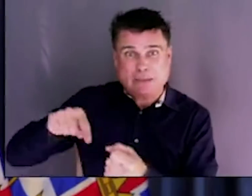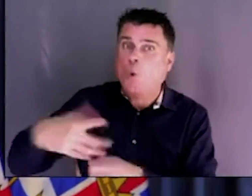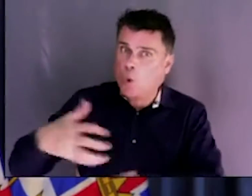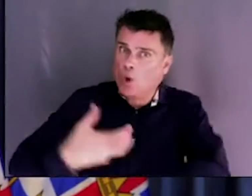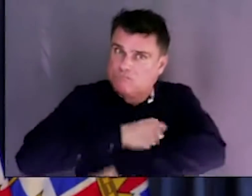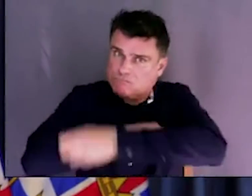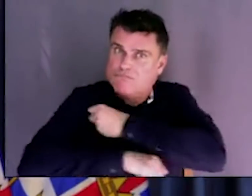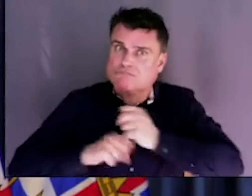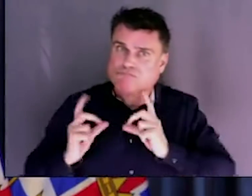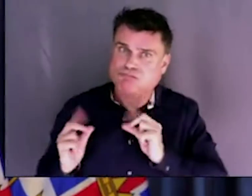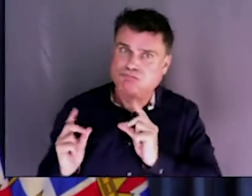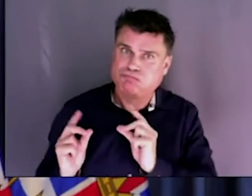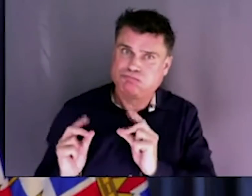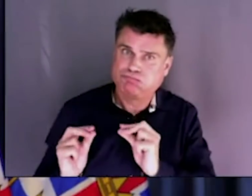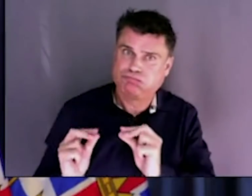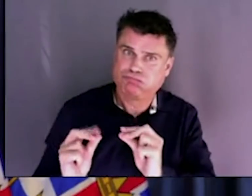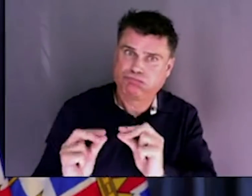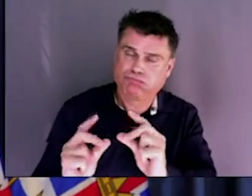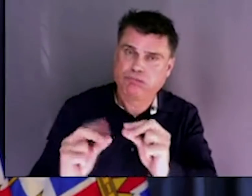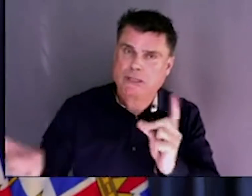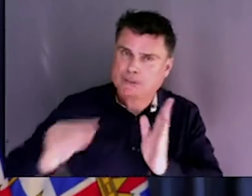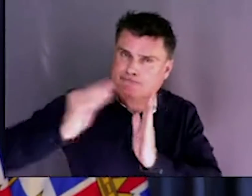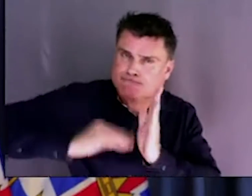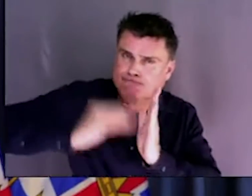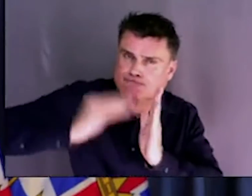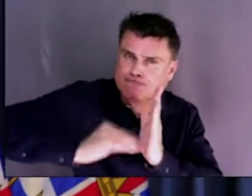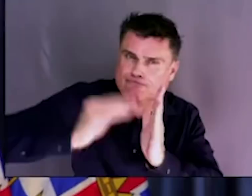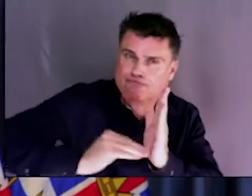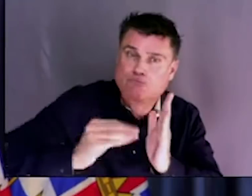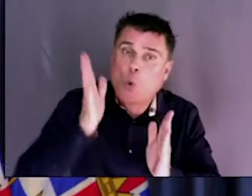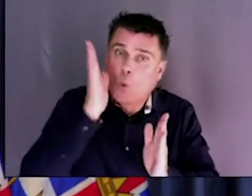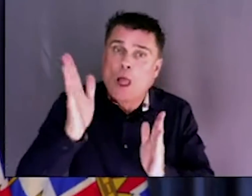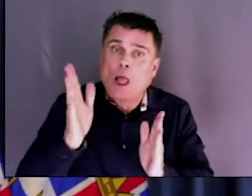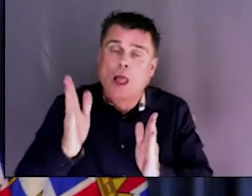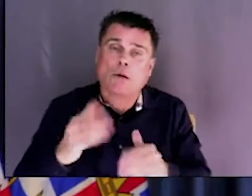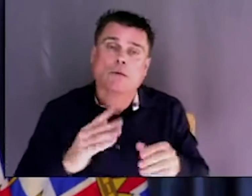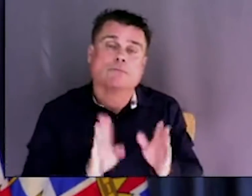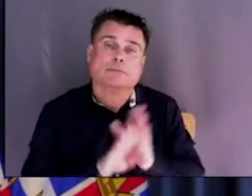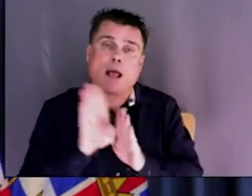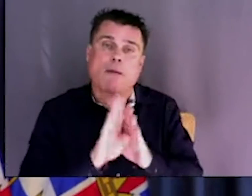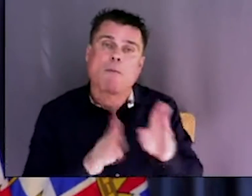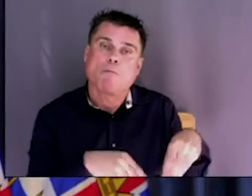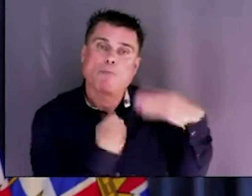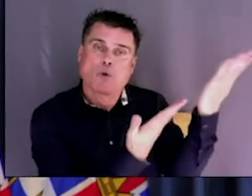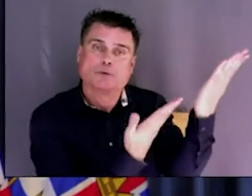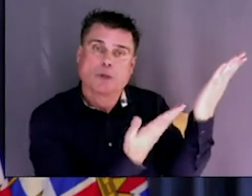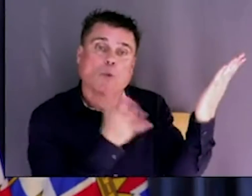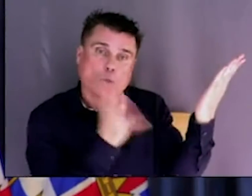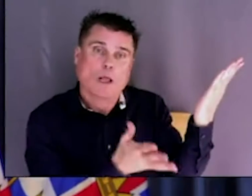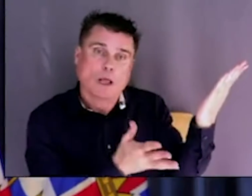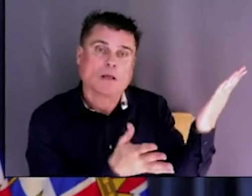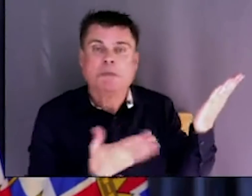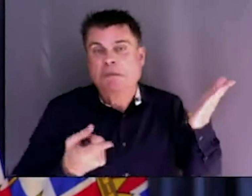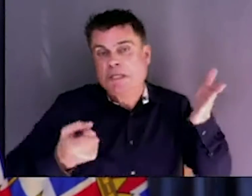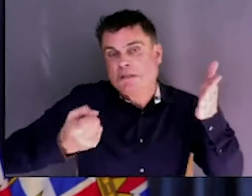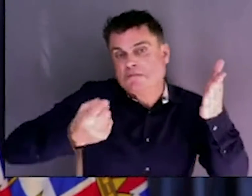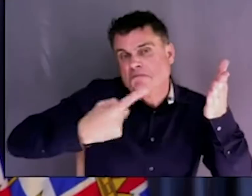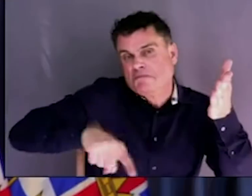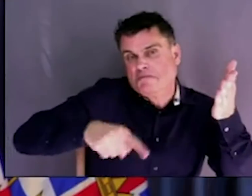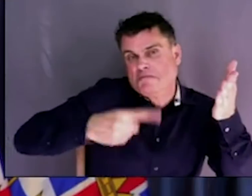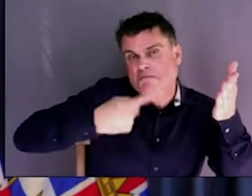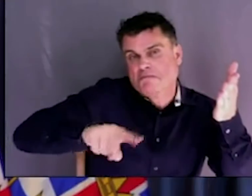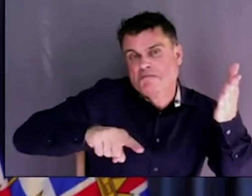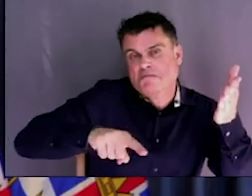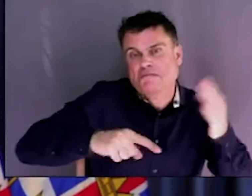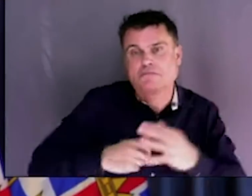proposals and options to government as soon as next week. And I'm hopeful that there will be some grains of